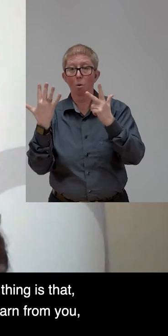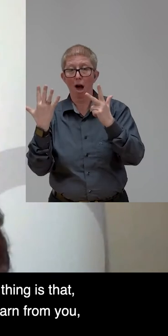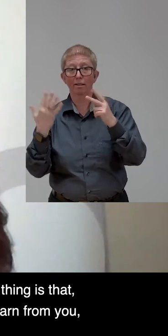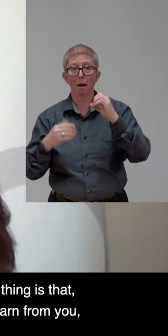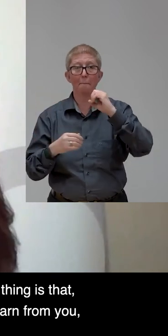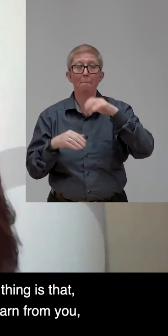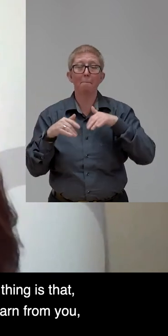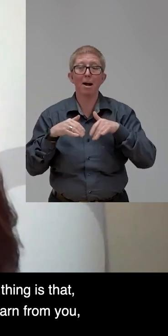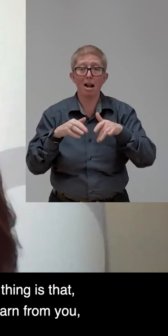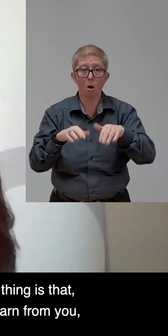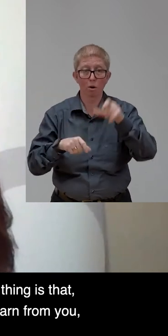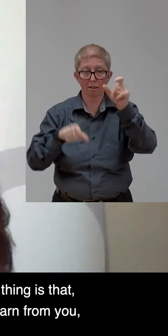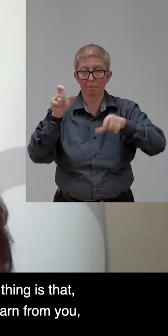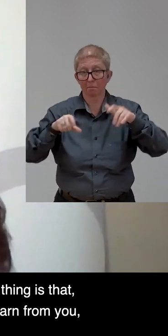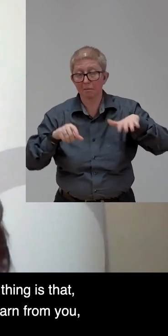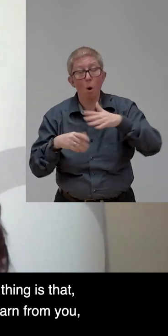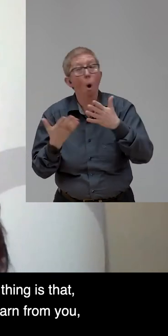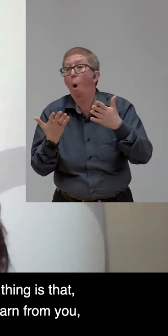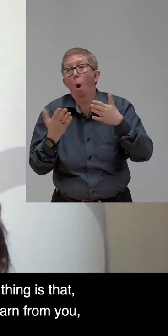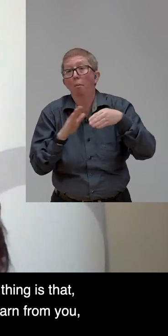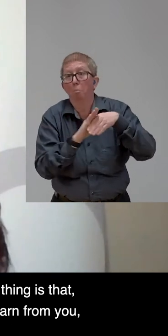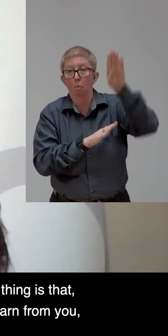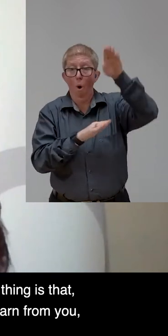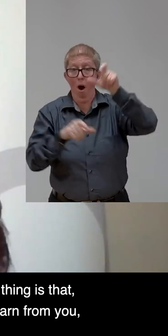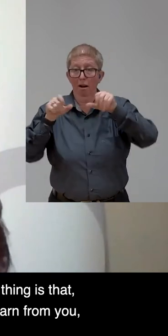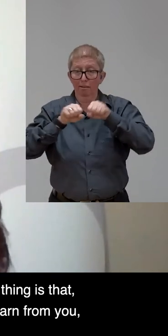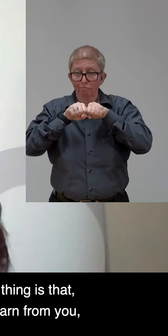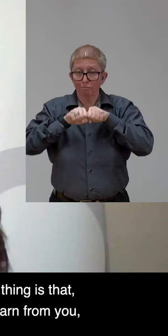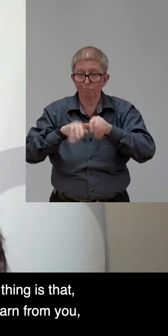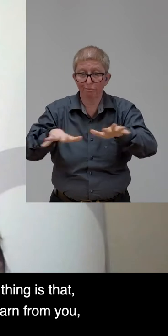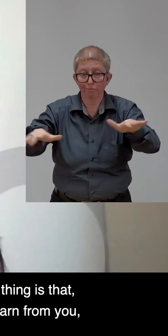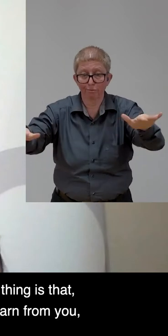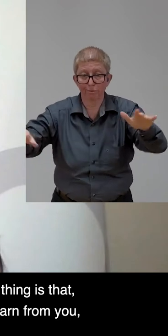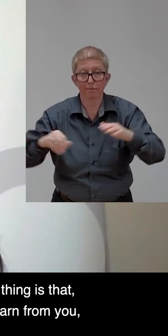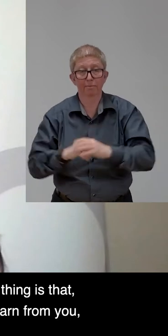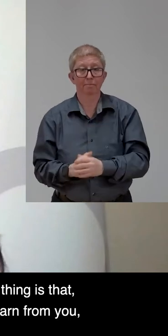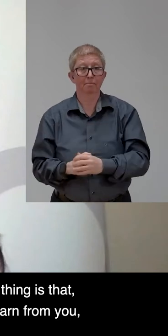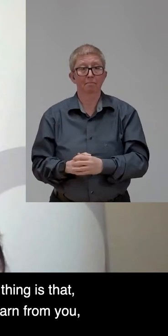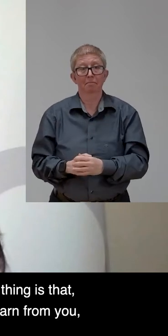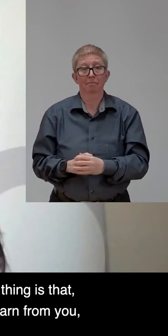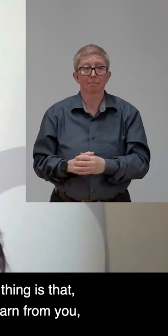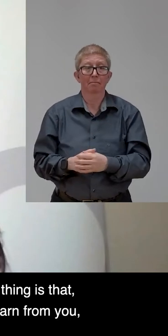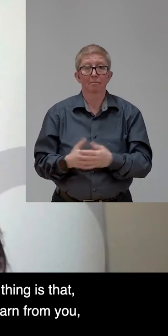number of people. And the good thing is that